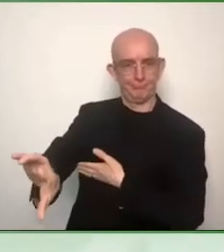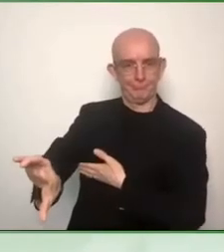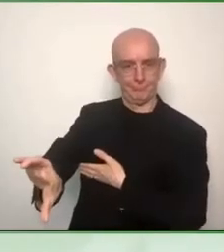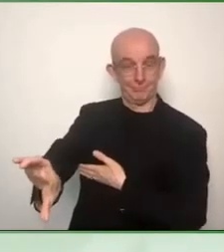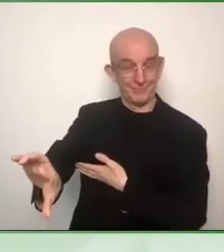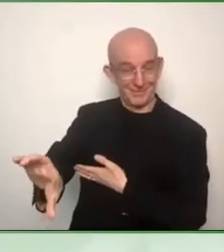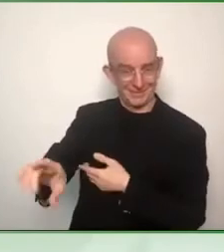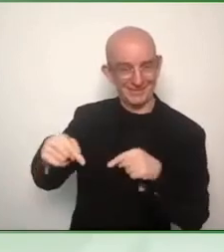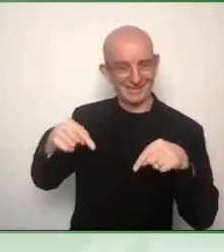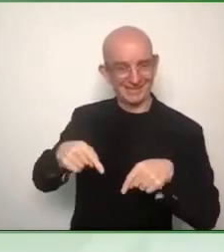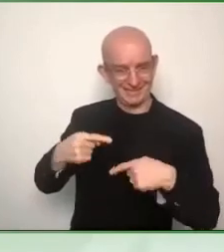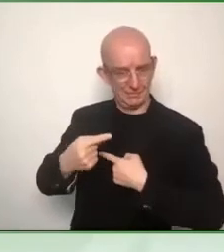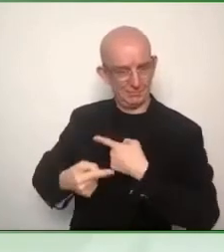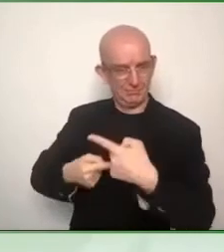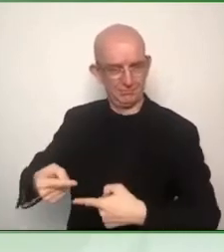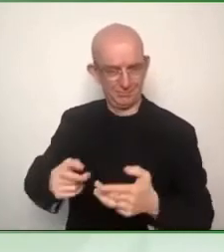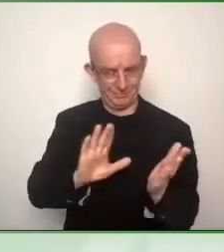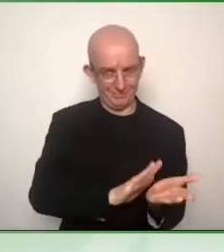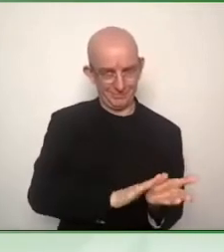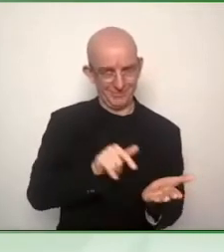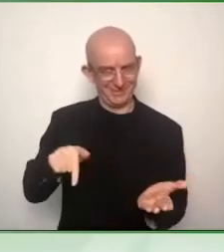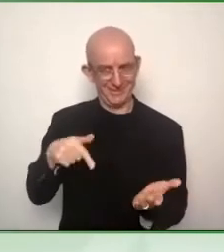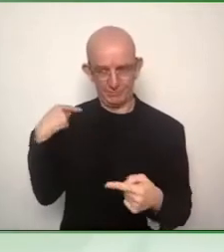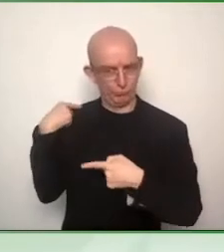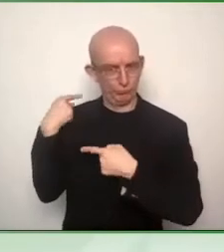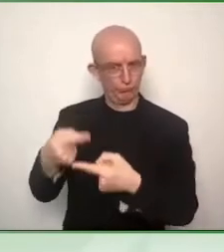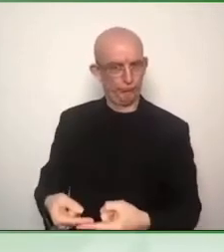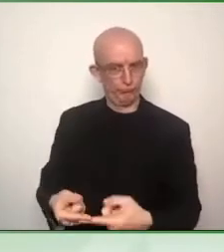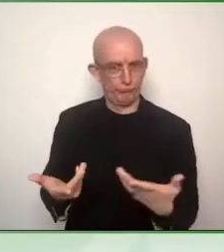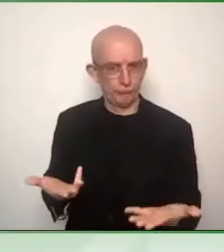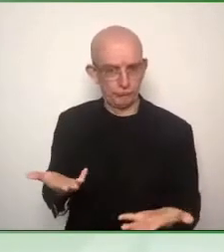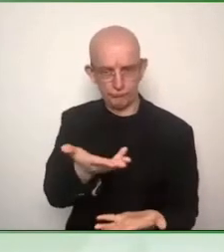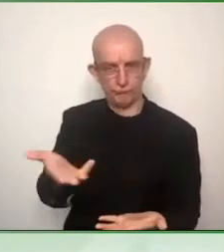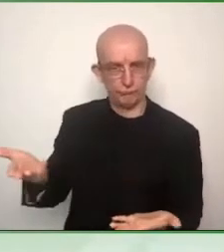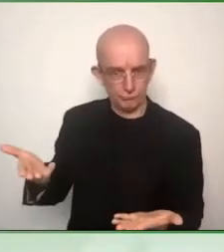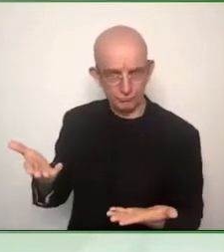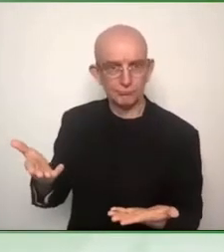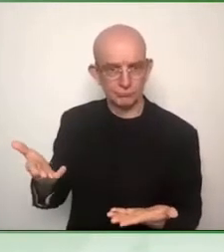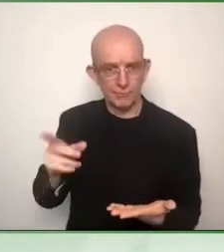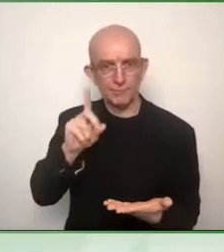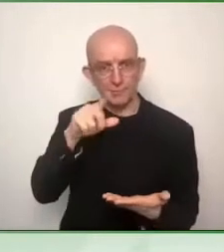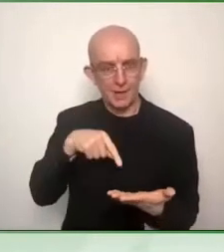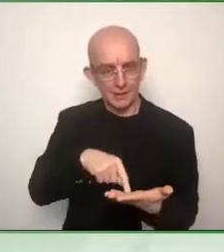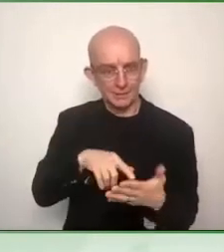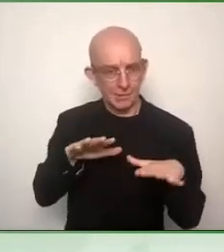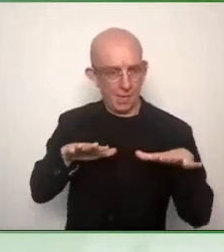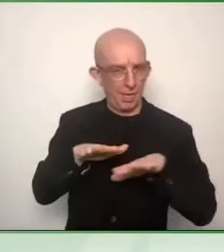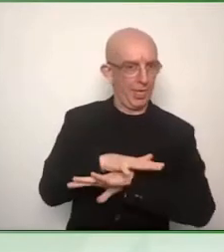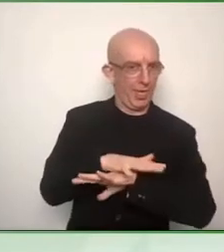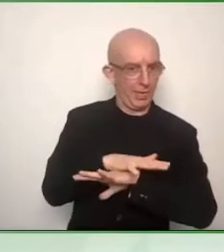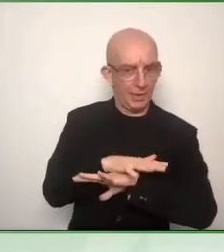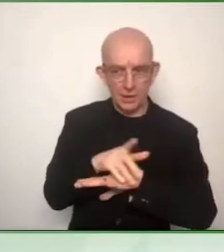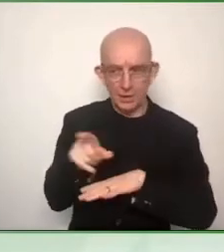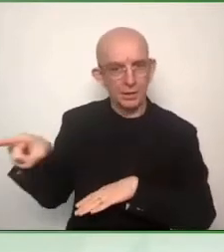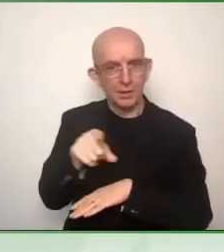And I'm doing it very unorthodox in this description. And one of those features,